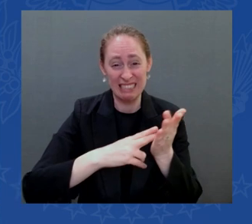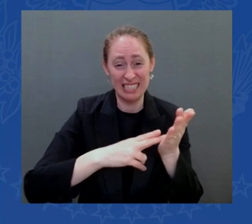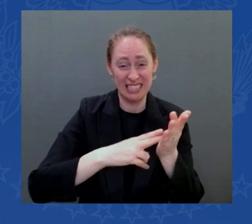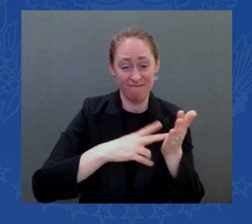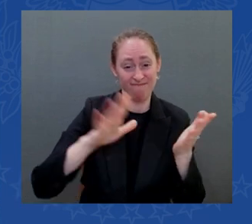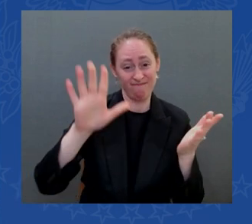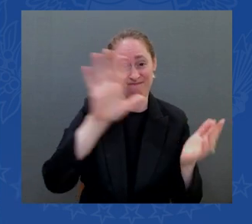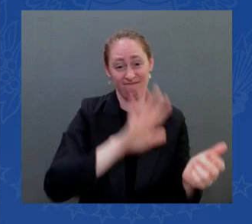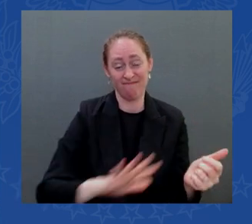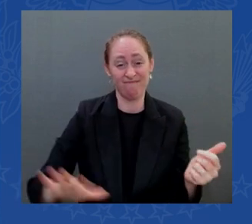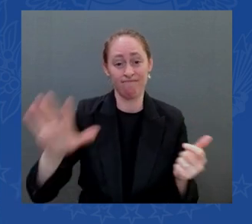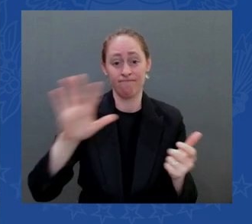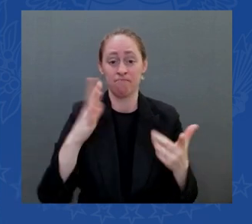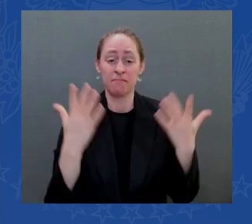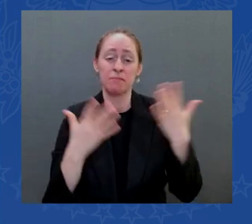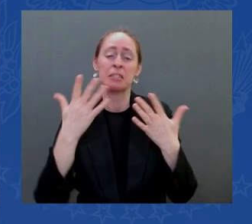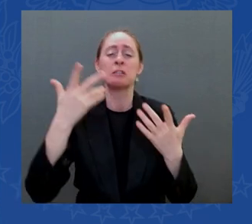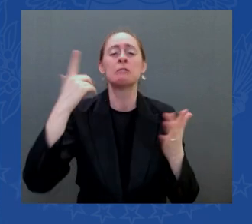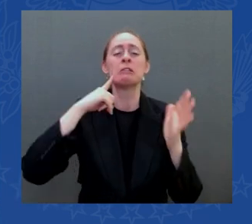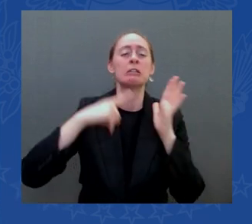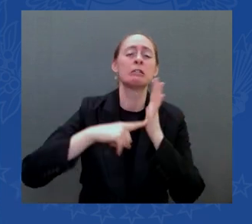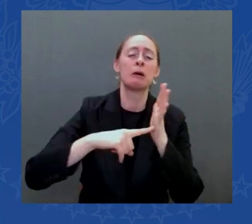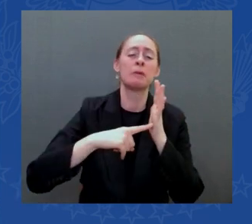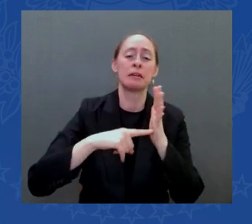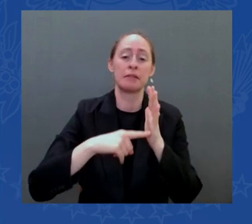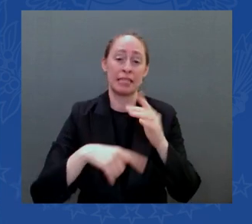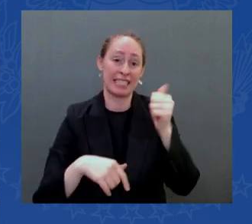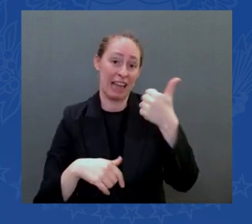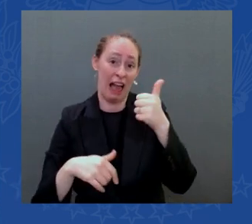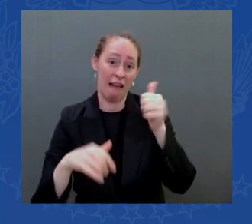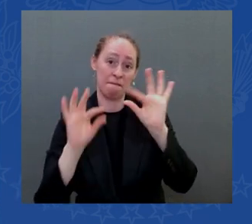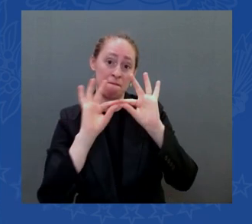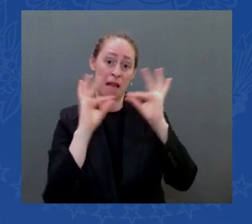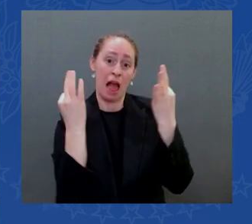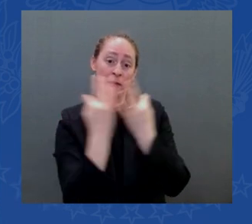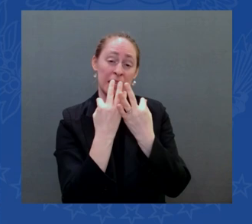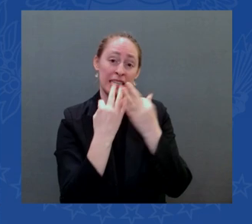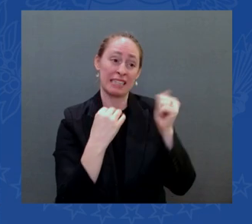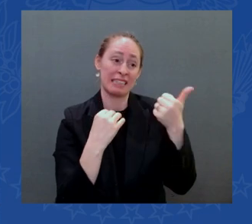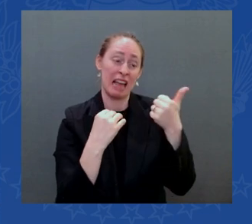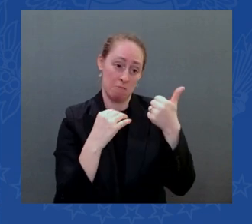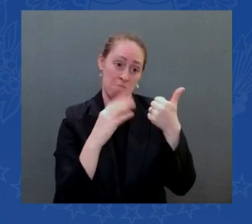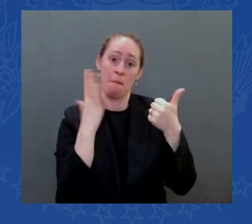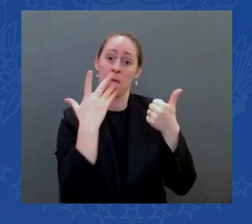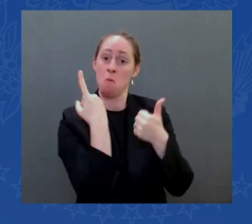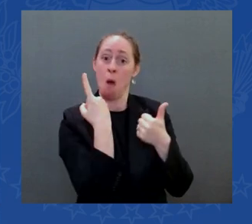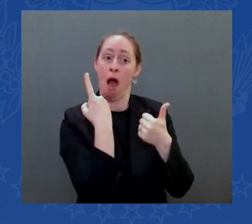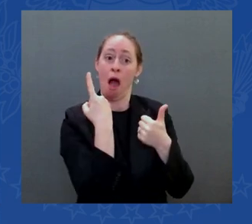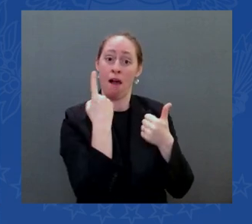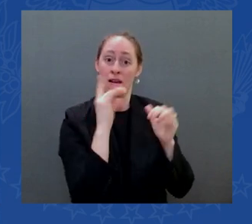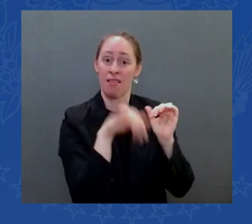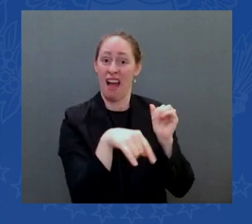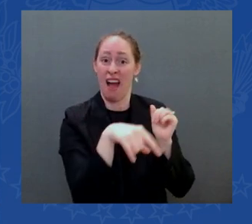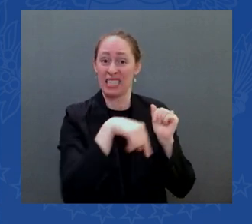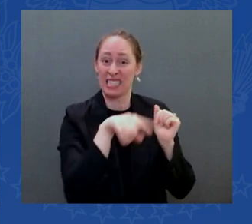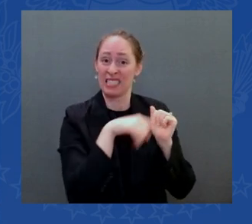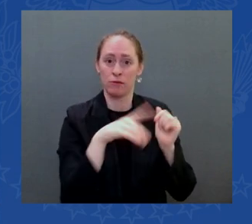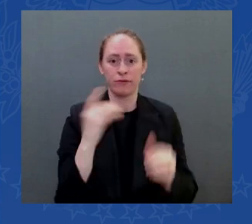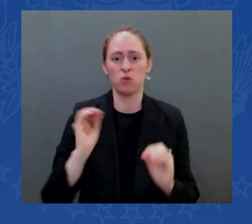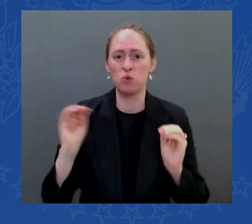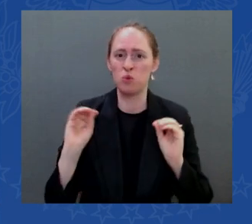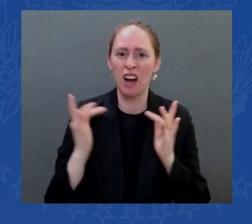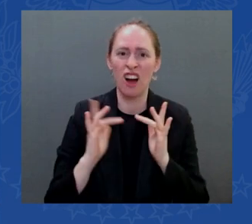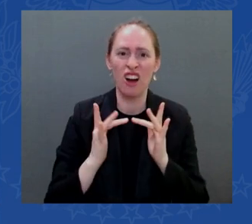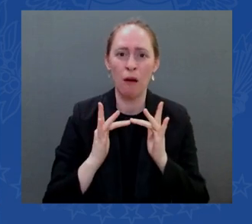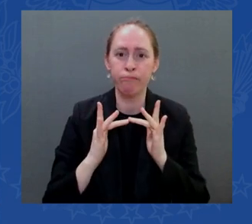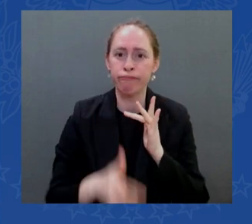that's a lot of places where there's no broadband or infrastructure at all in new hampshire it's not just new